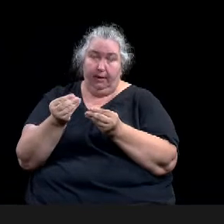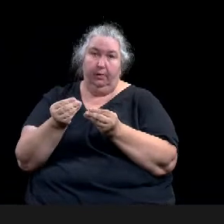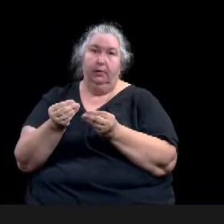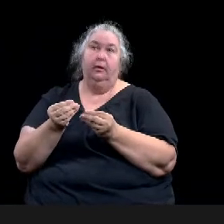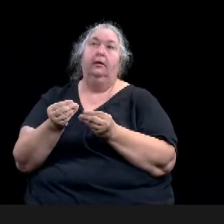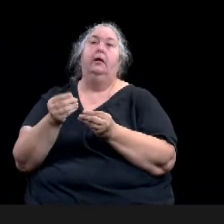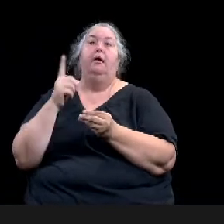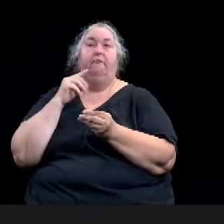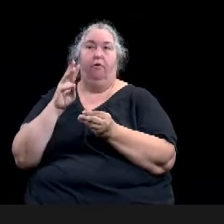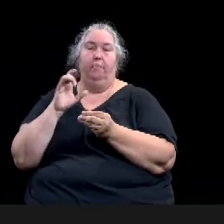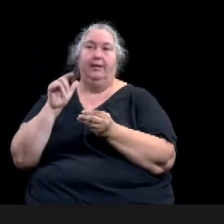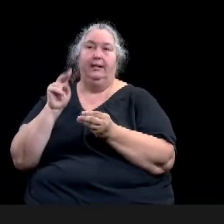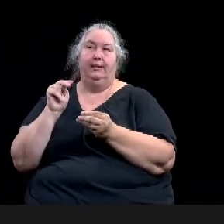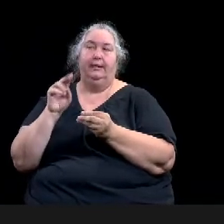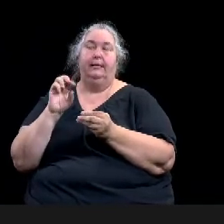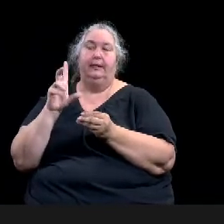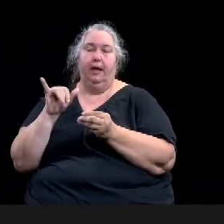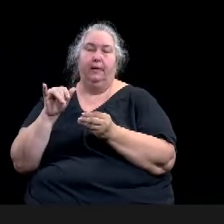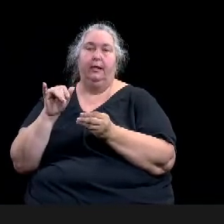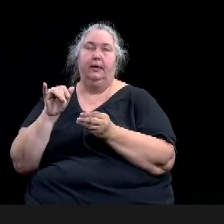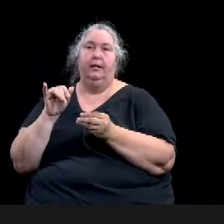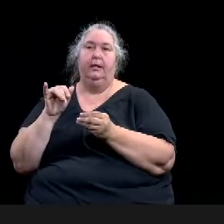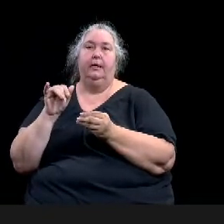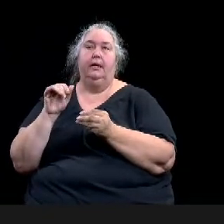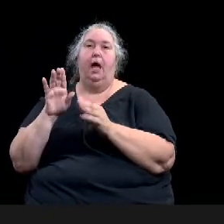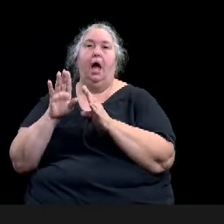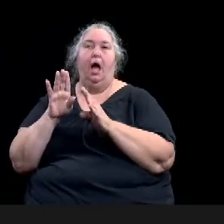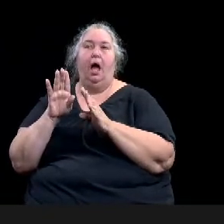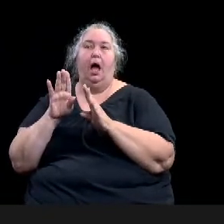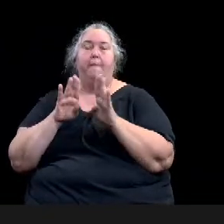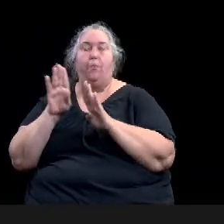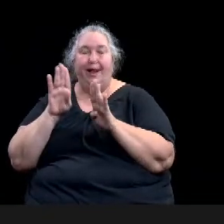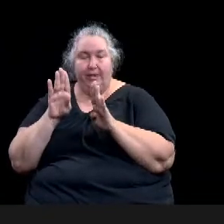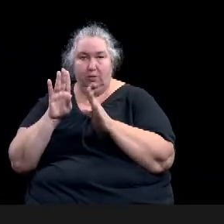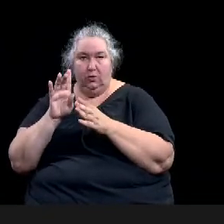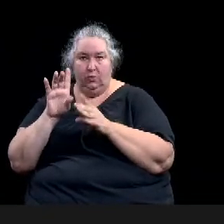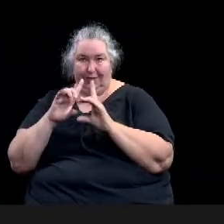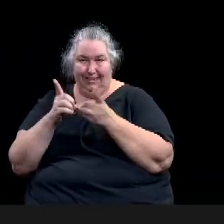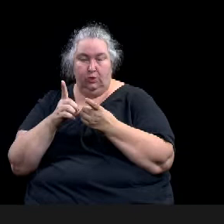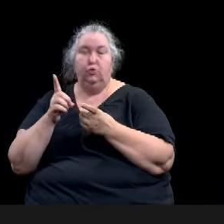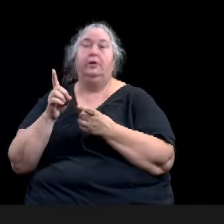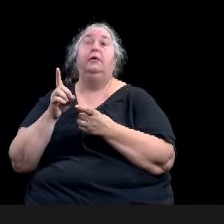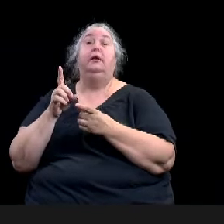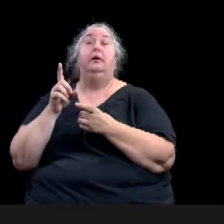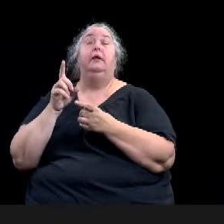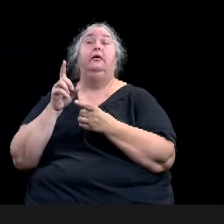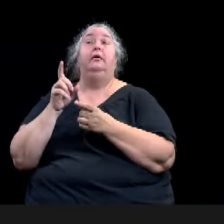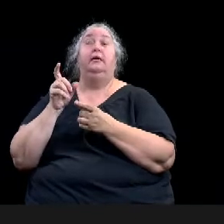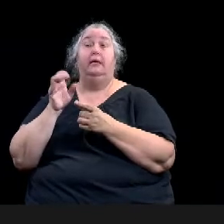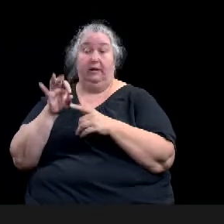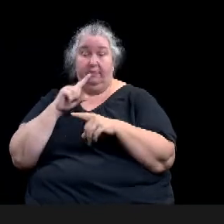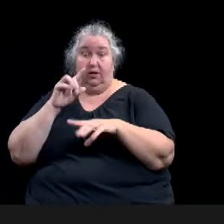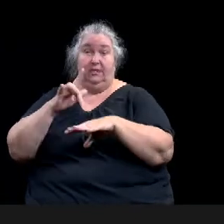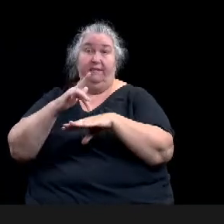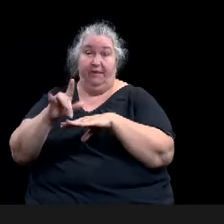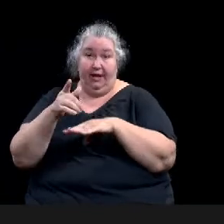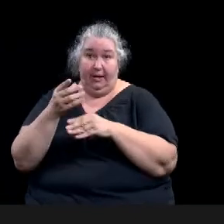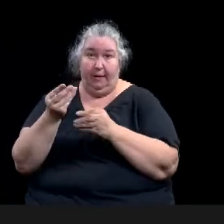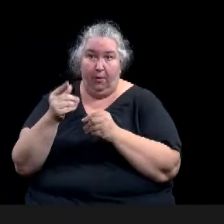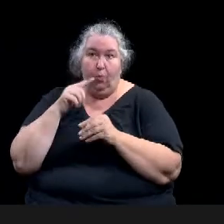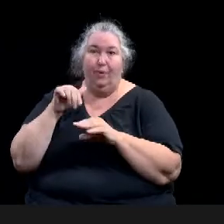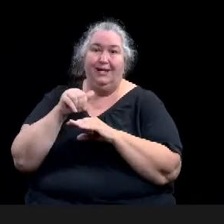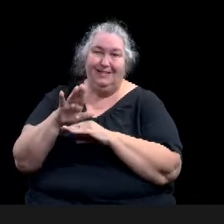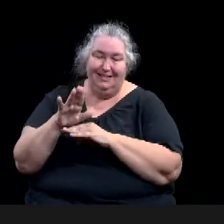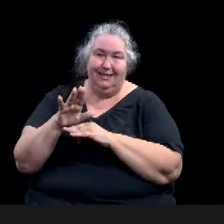vacant, vacant property, we didn't send notices to those addresses, but if there was a, a home, uh, we sent a notice to the